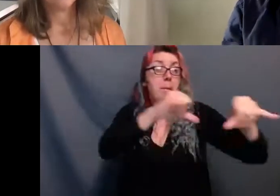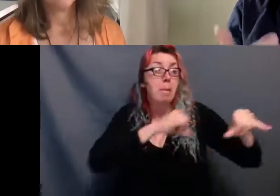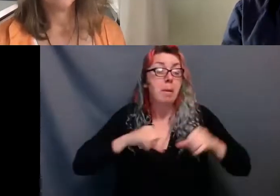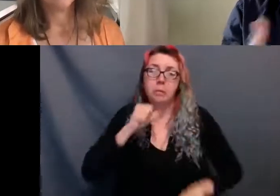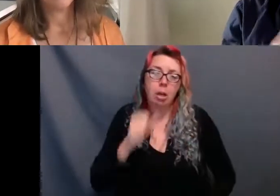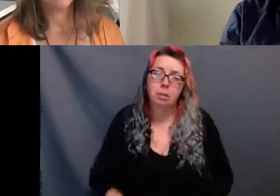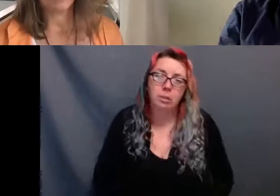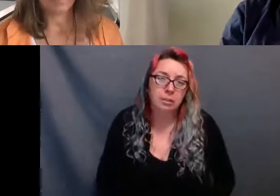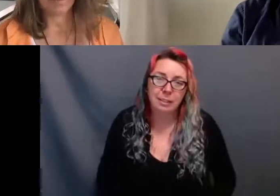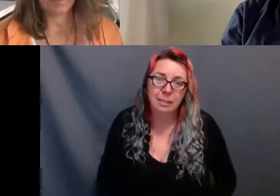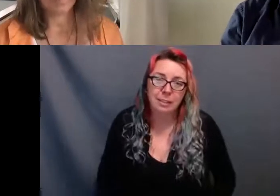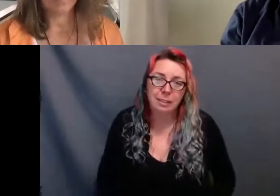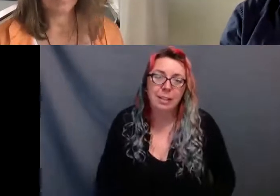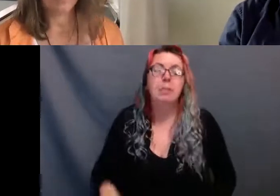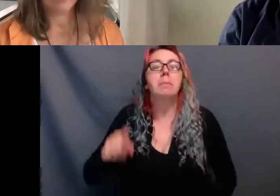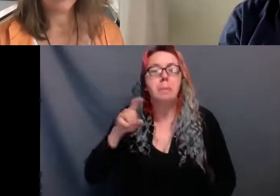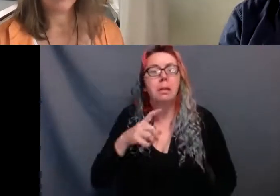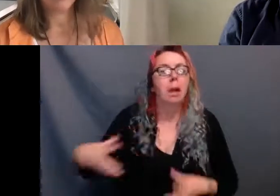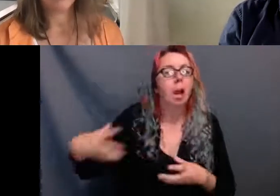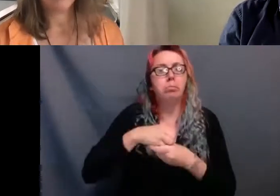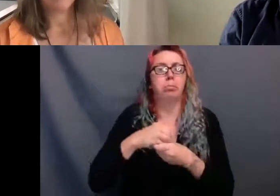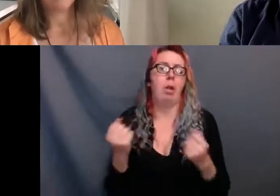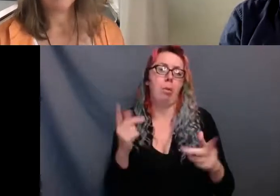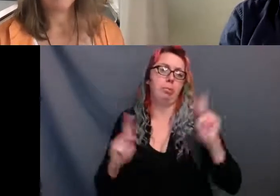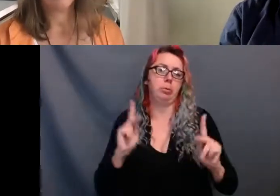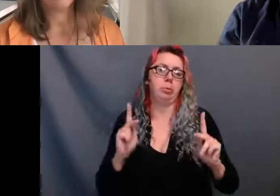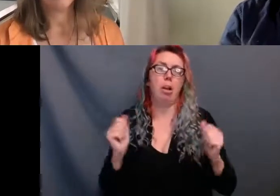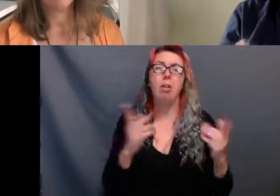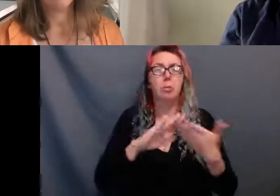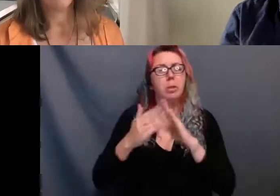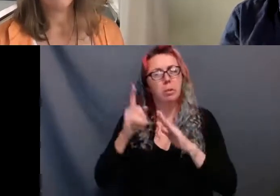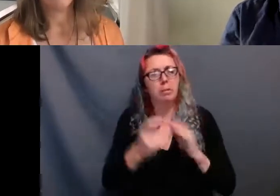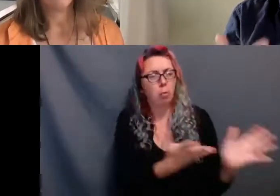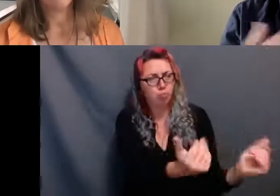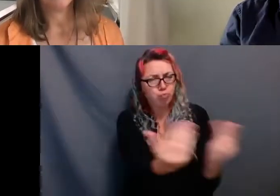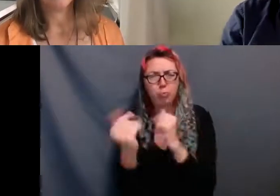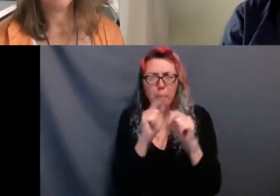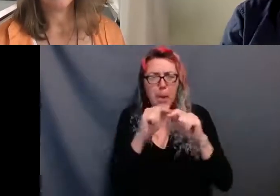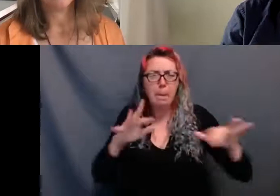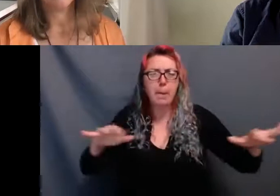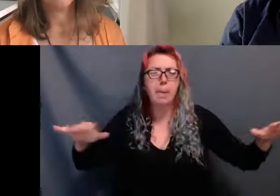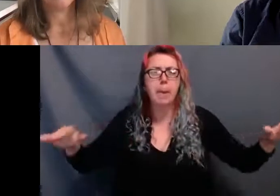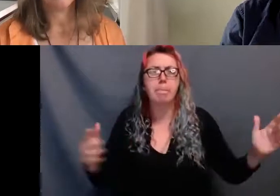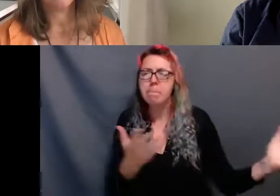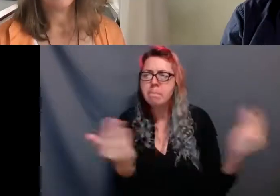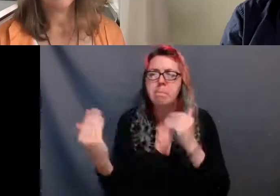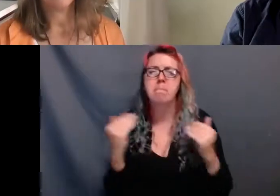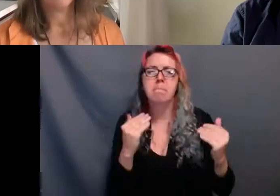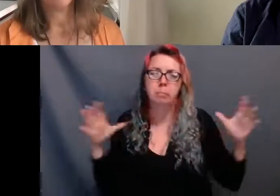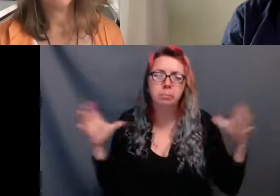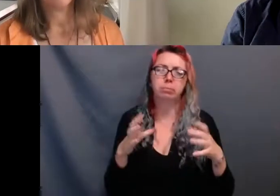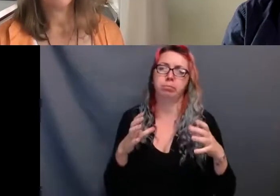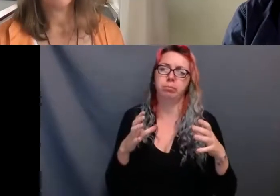those other differing perspectives reflected into the consciousness of our communities. To counter the ever-increasing echo chambers of our daily existence as